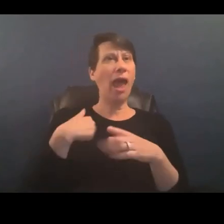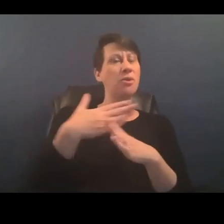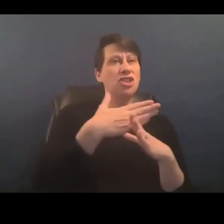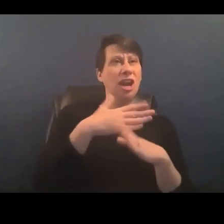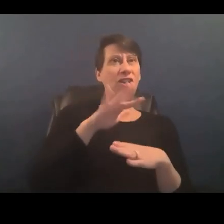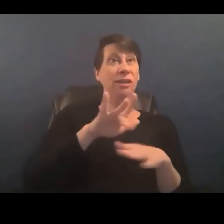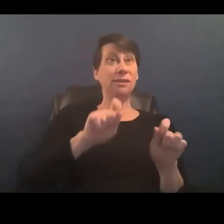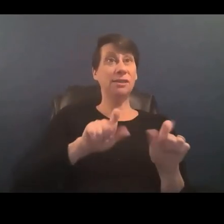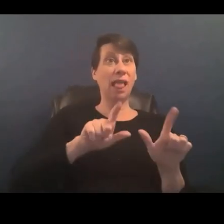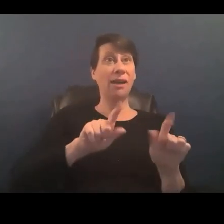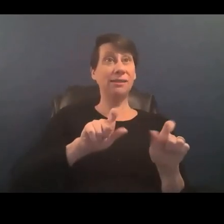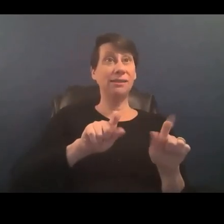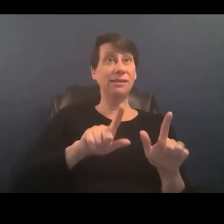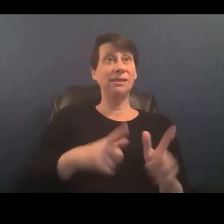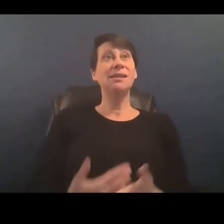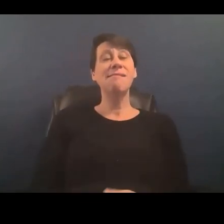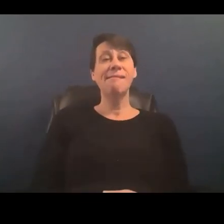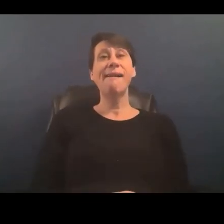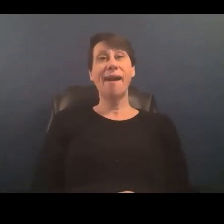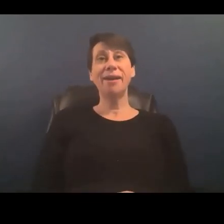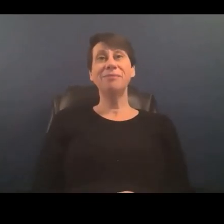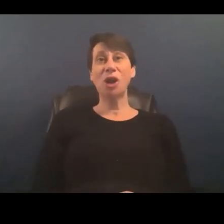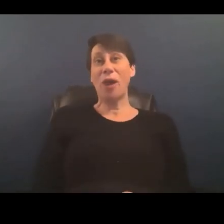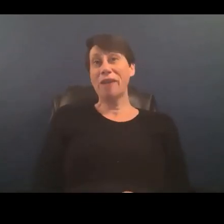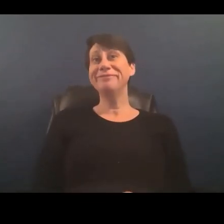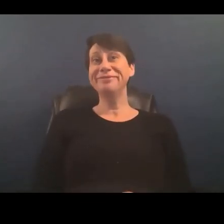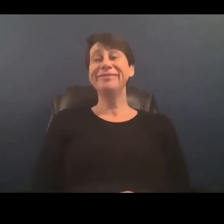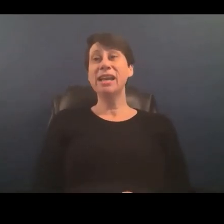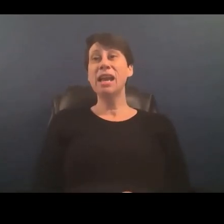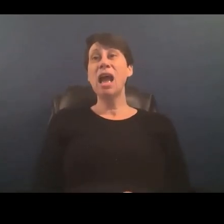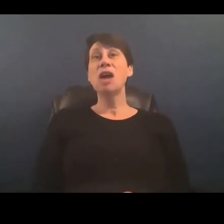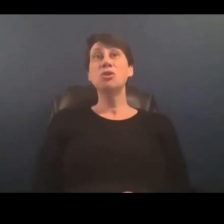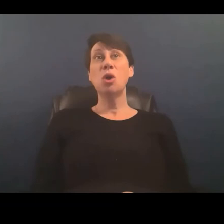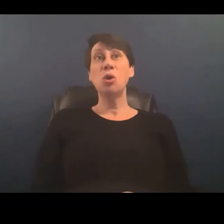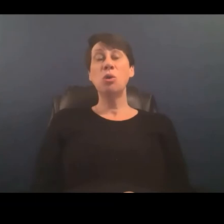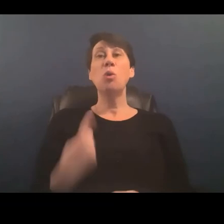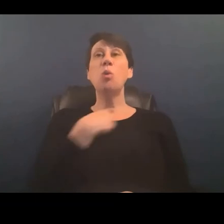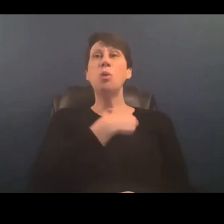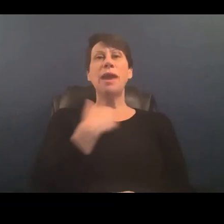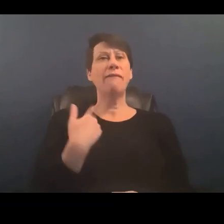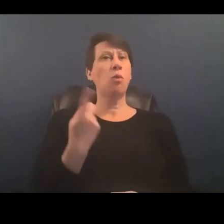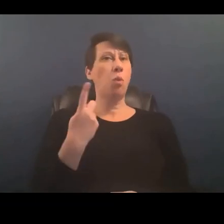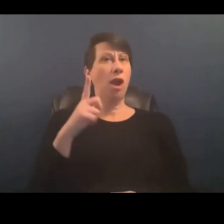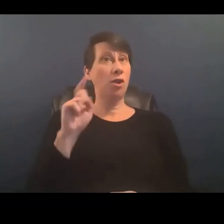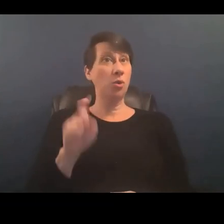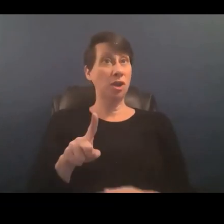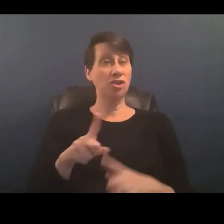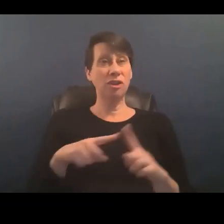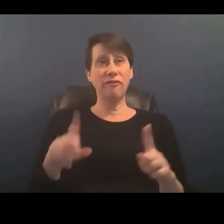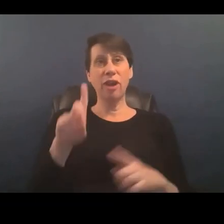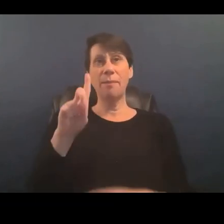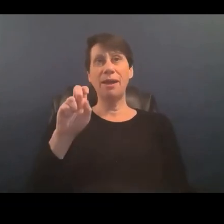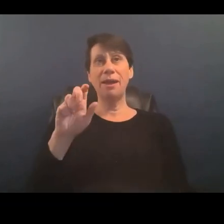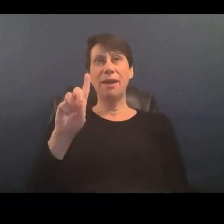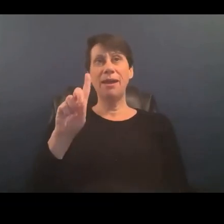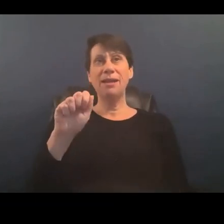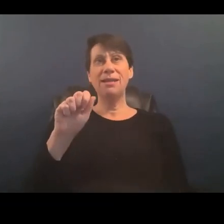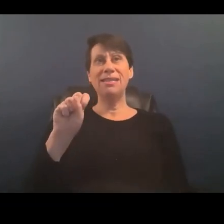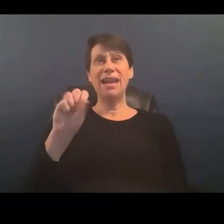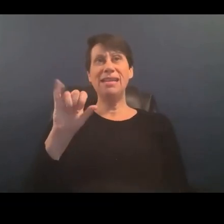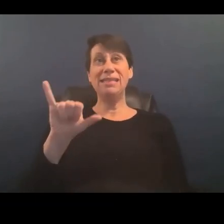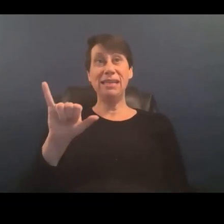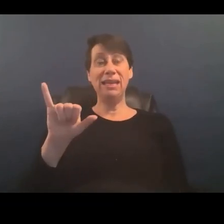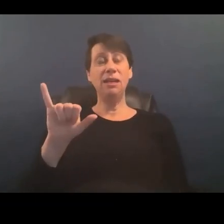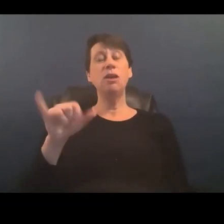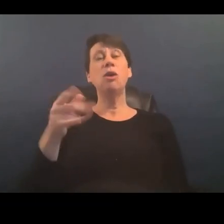slides um okay so uh we do have one question um from daisy pronouns they them what